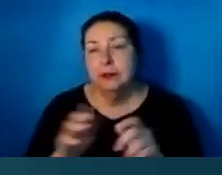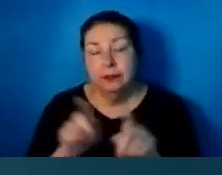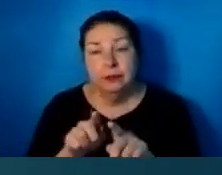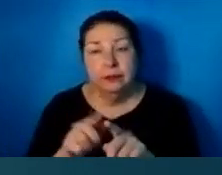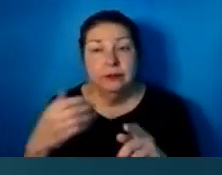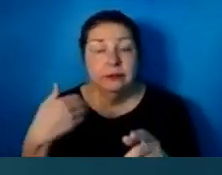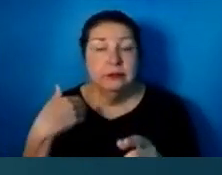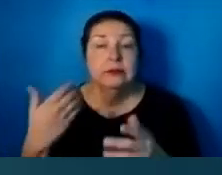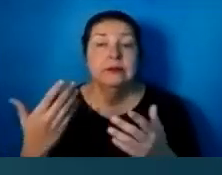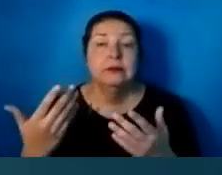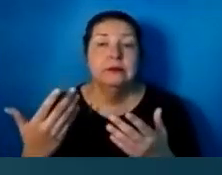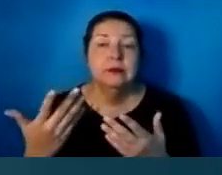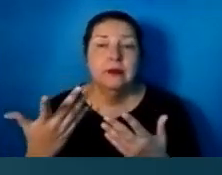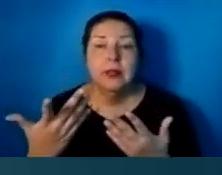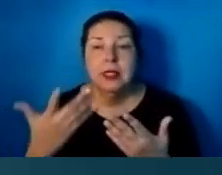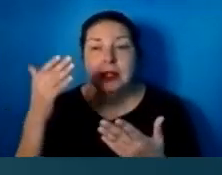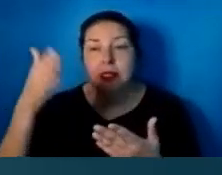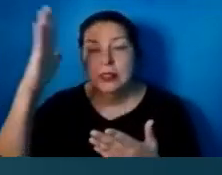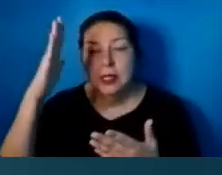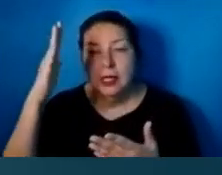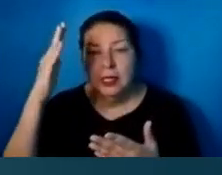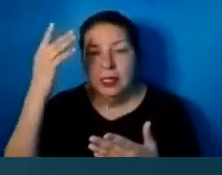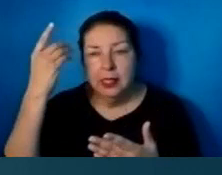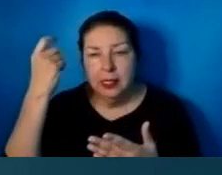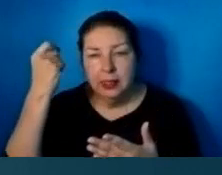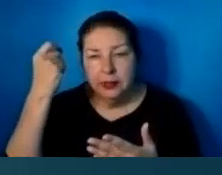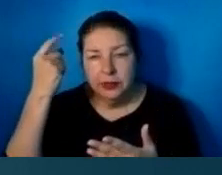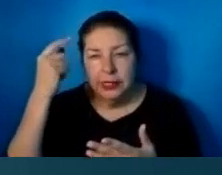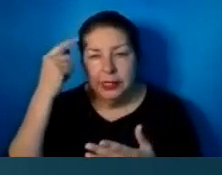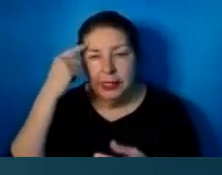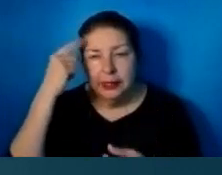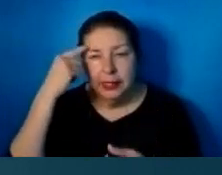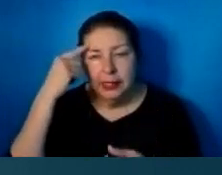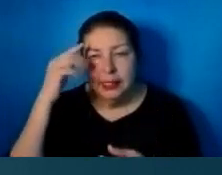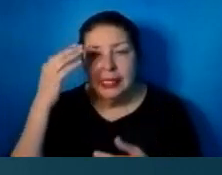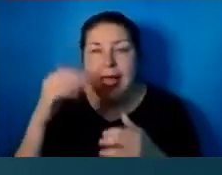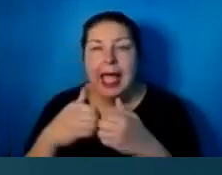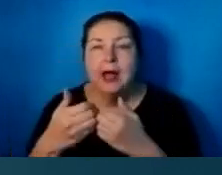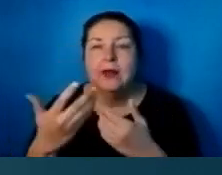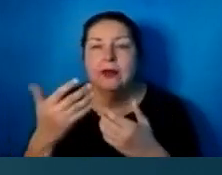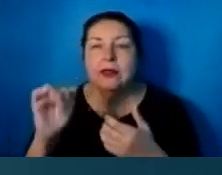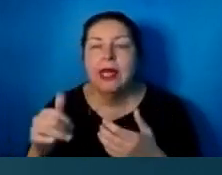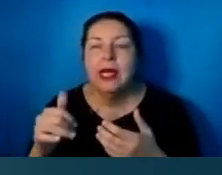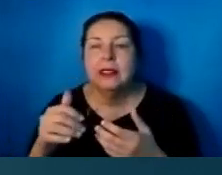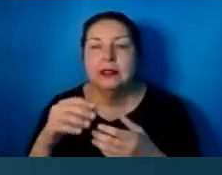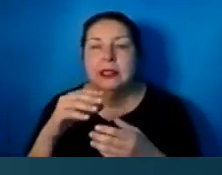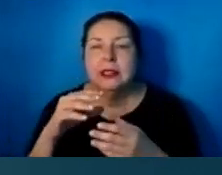about this God conscience and how that interacts with man.